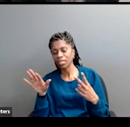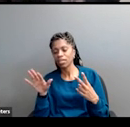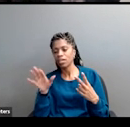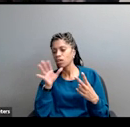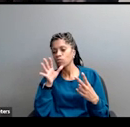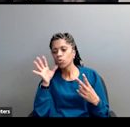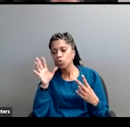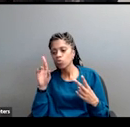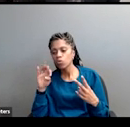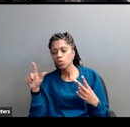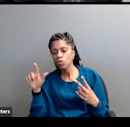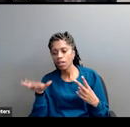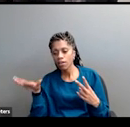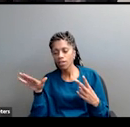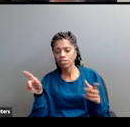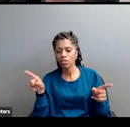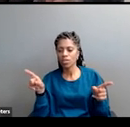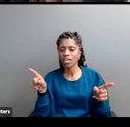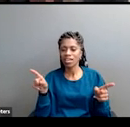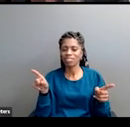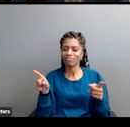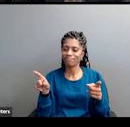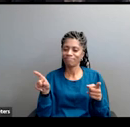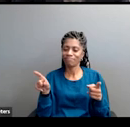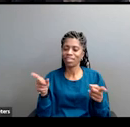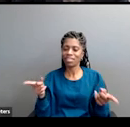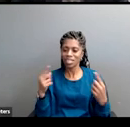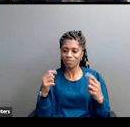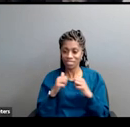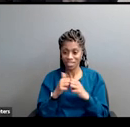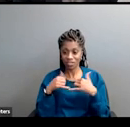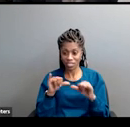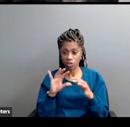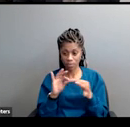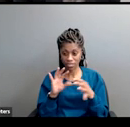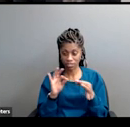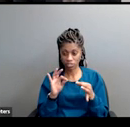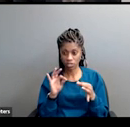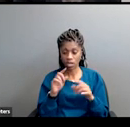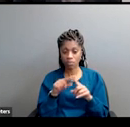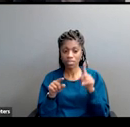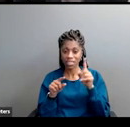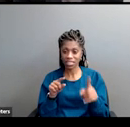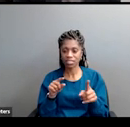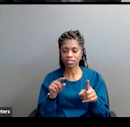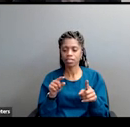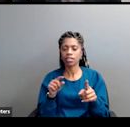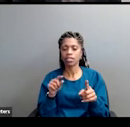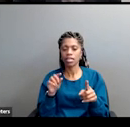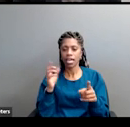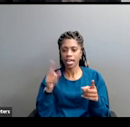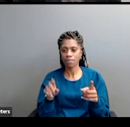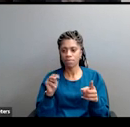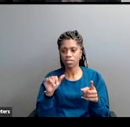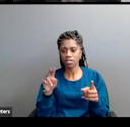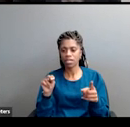move. I should also say on the strength of this message. So this, this race class fusion message in Minnesota was originally picked up by